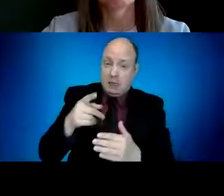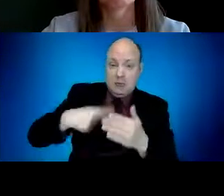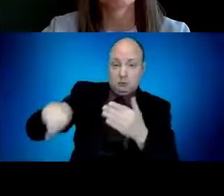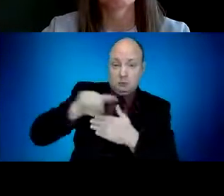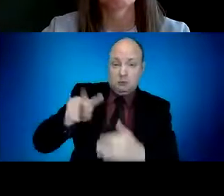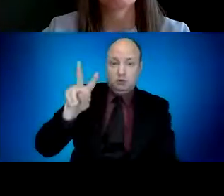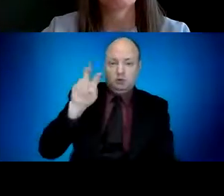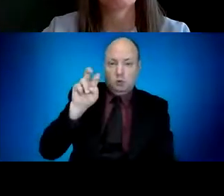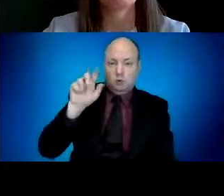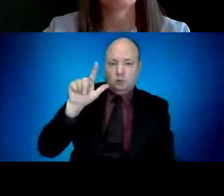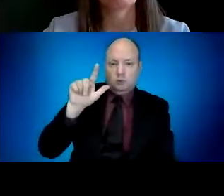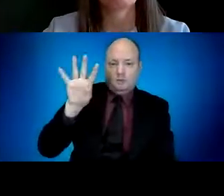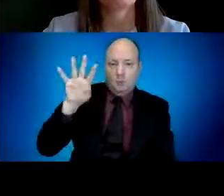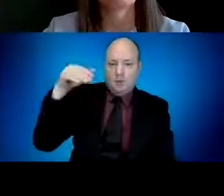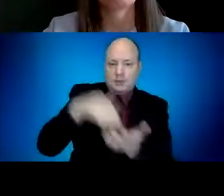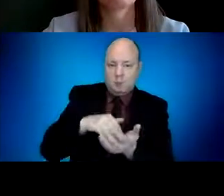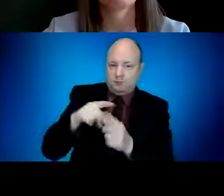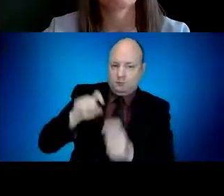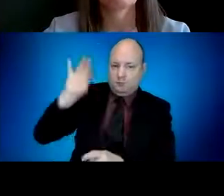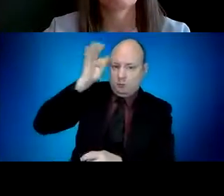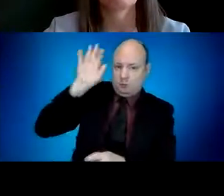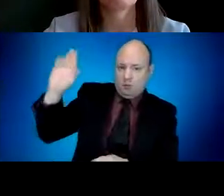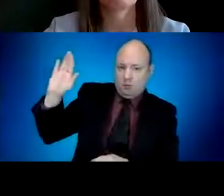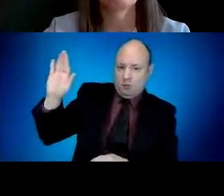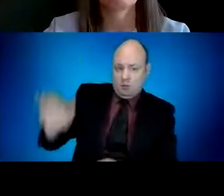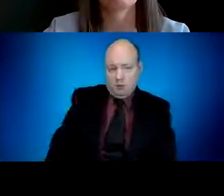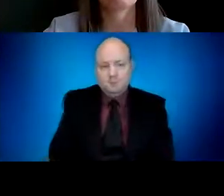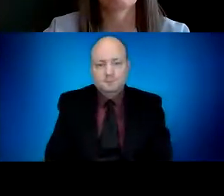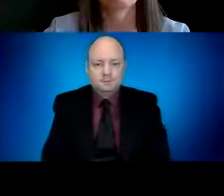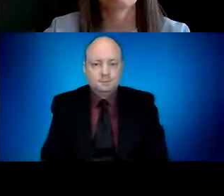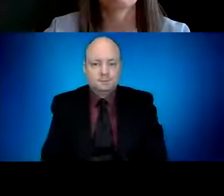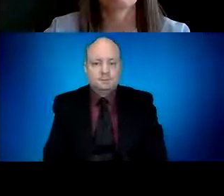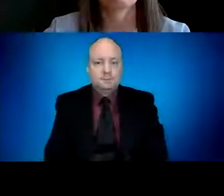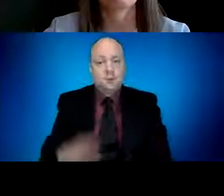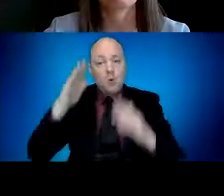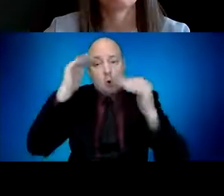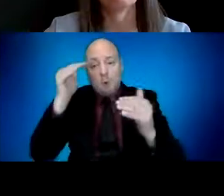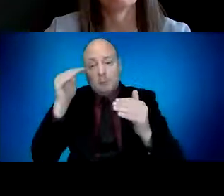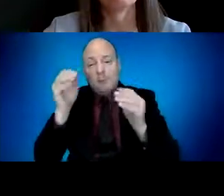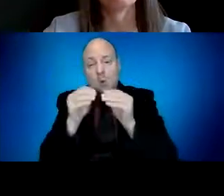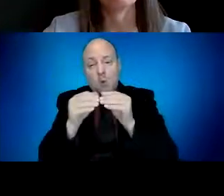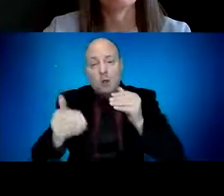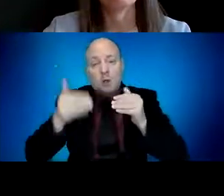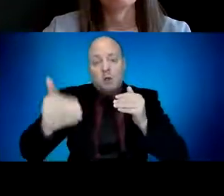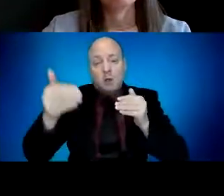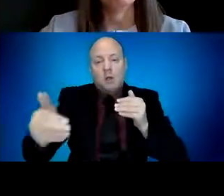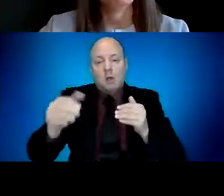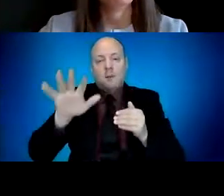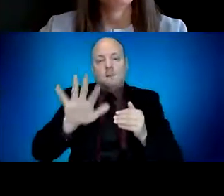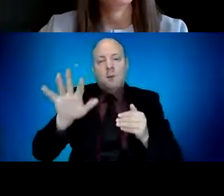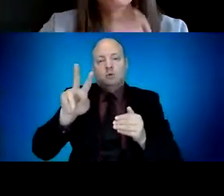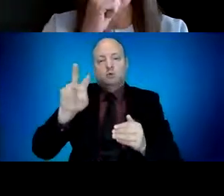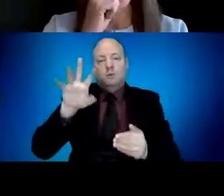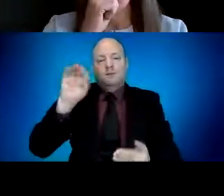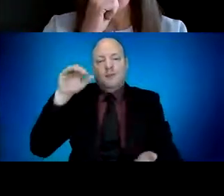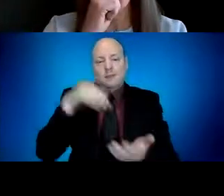expect that total to grow to around 250,000 prime doses per week, which we expect to continue into May. We've asked counties